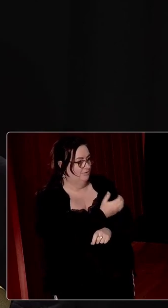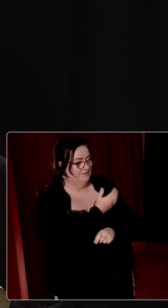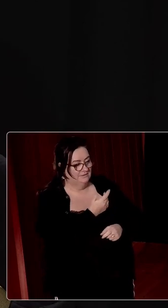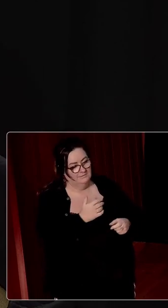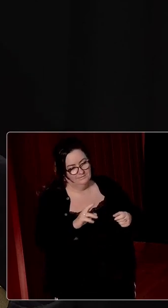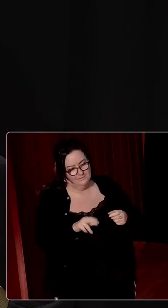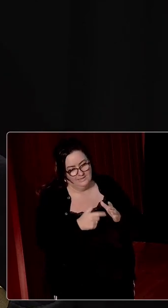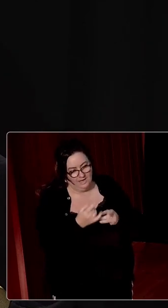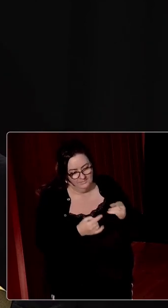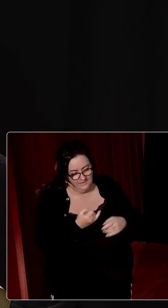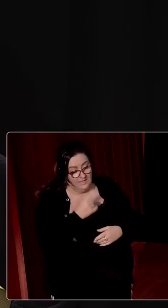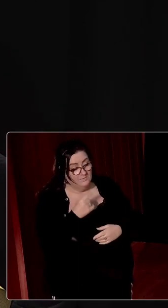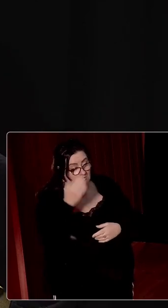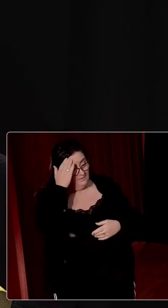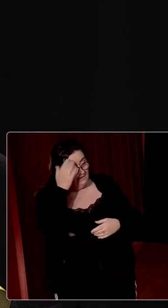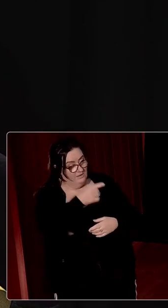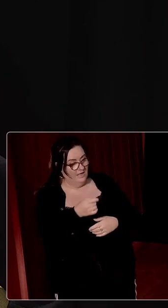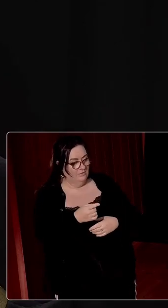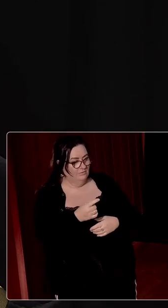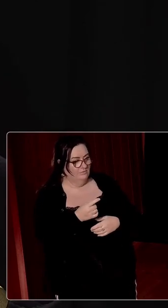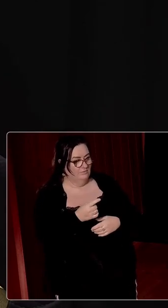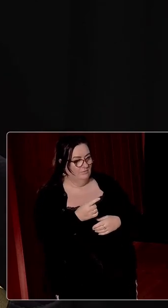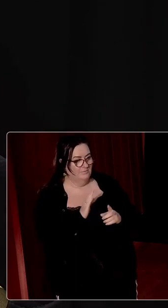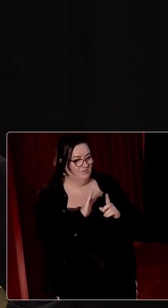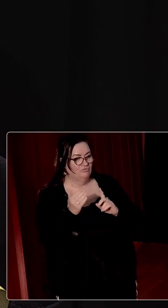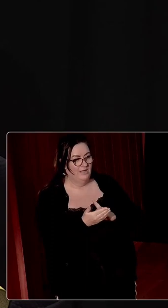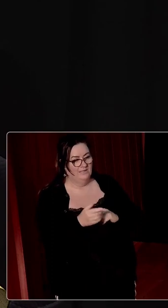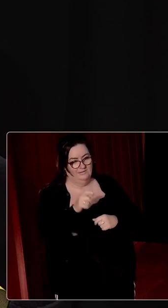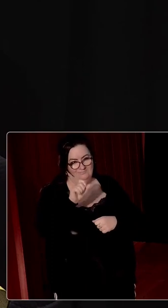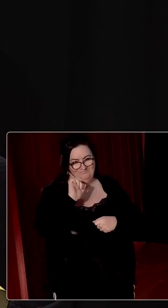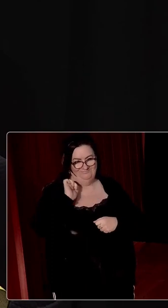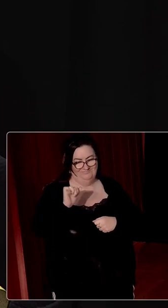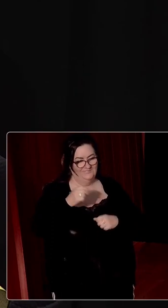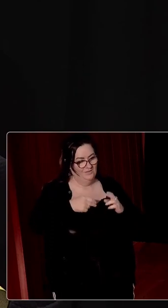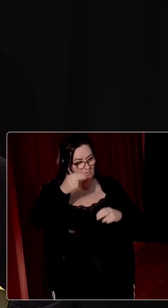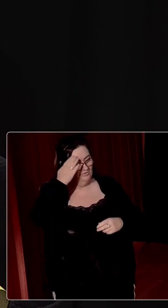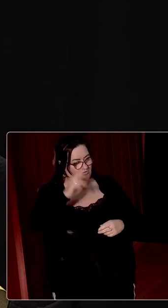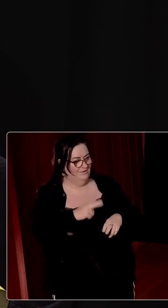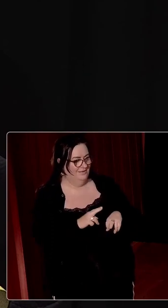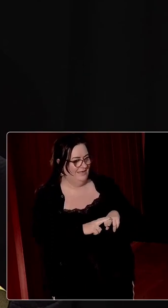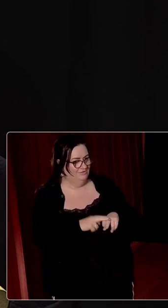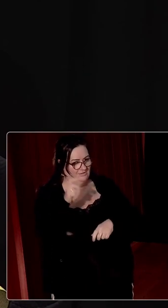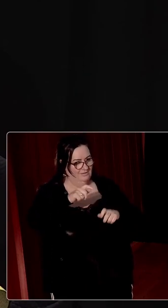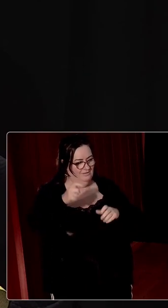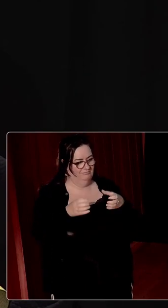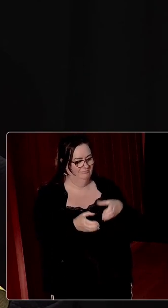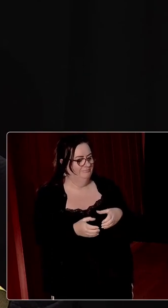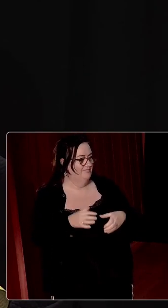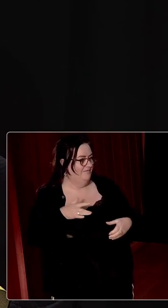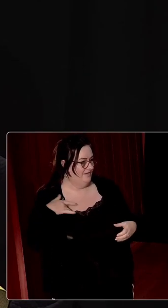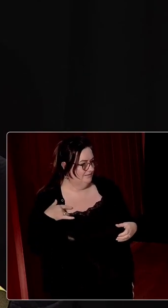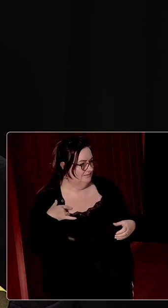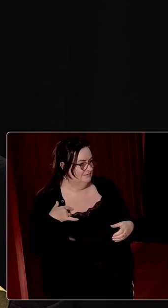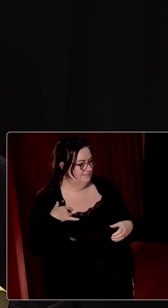it later became. But it's also important to acknowledge just how betrayed Northern nationalists felt. And, you know, there's that line that is,